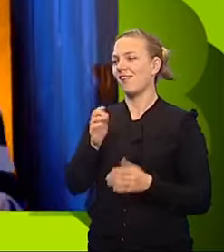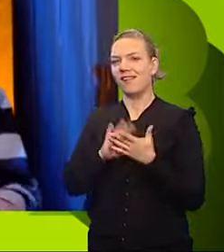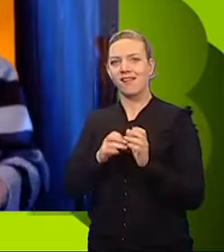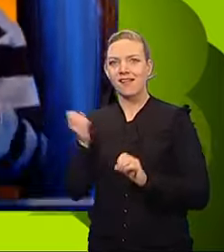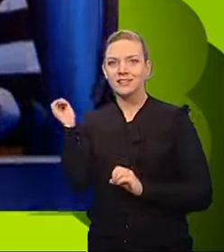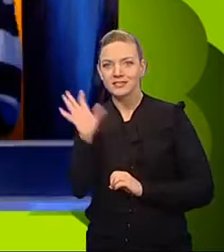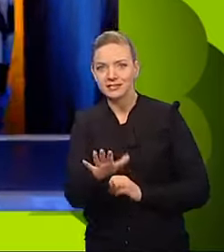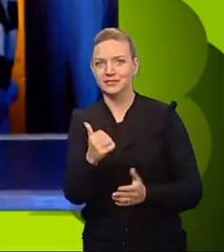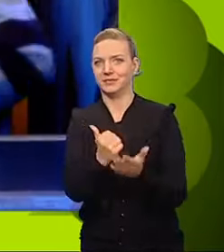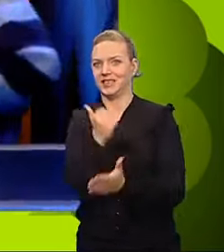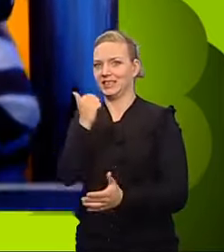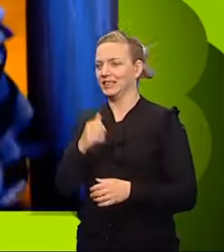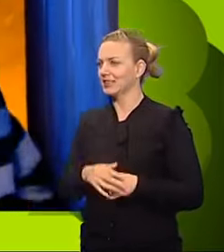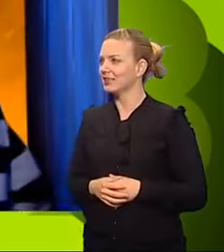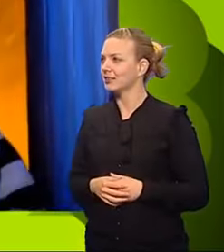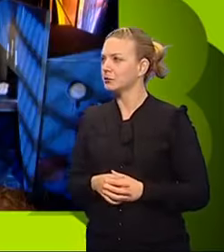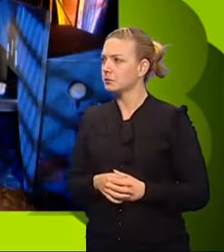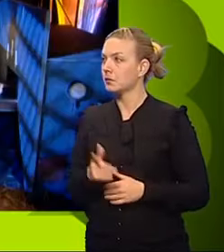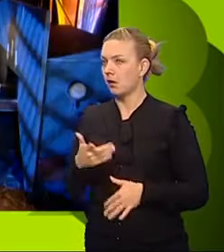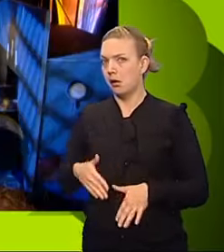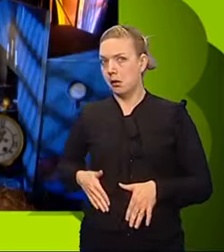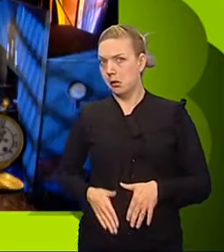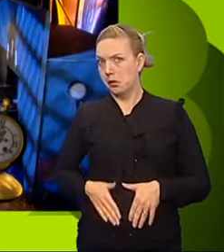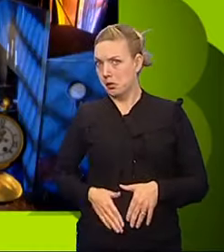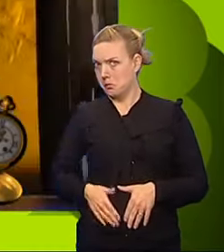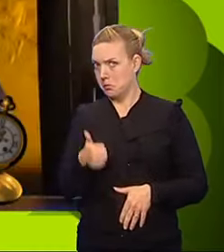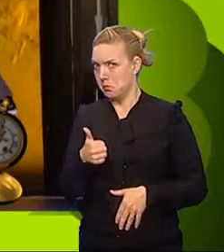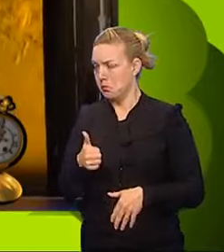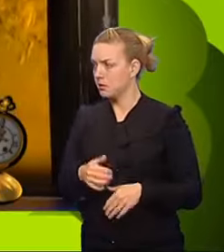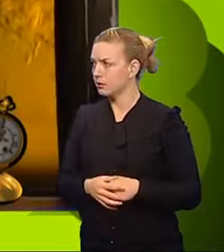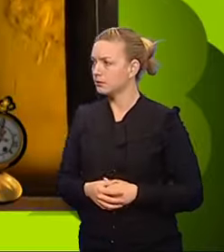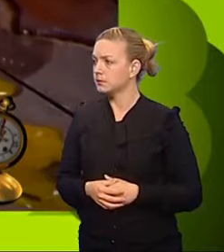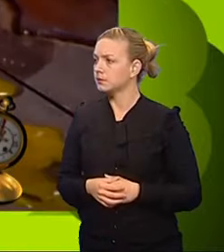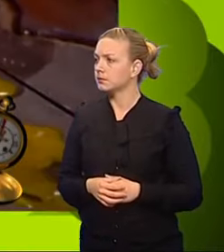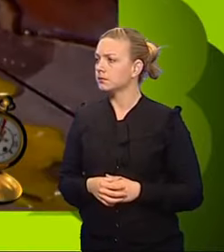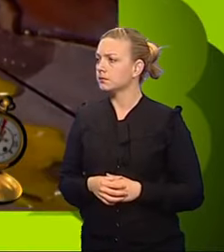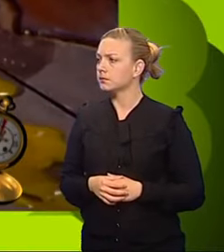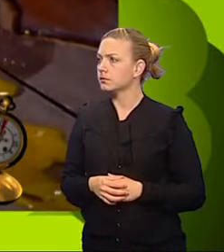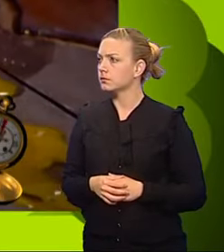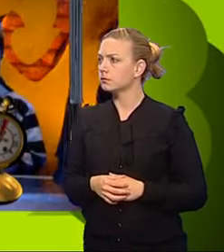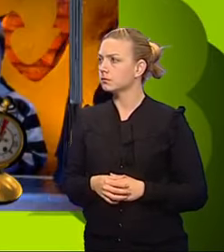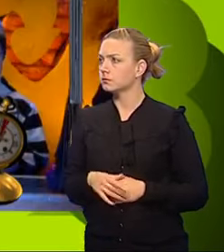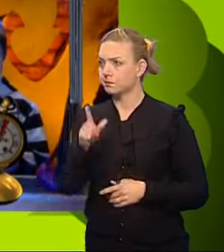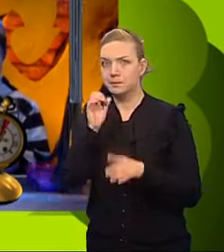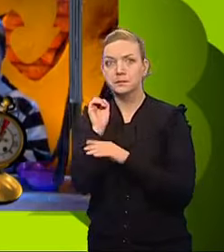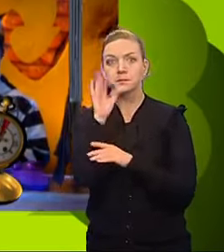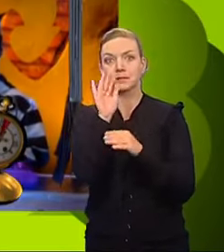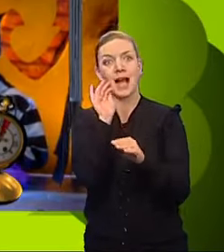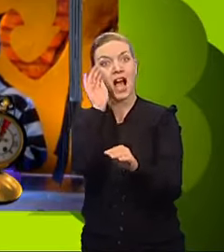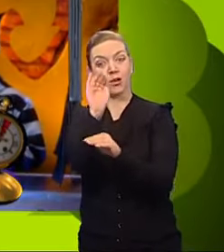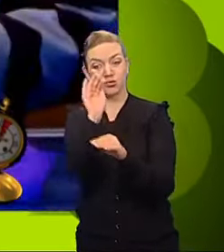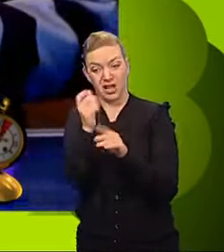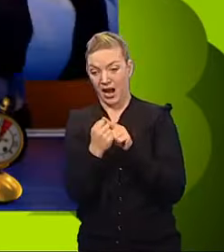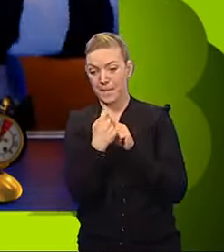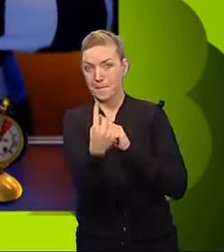Smashing. Another one in your pocket? The only smashed egg is outside your booth. Why not try